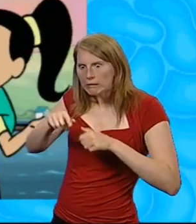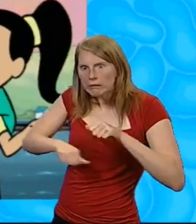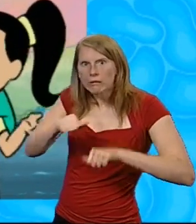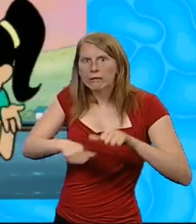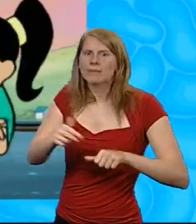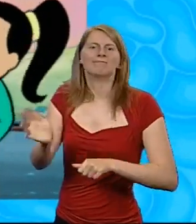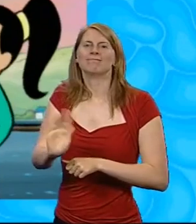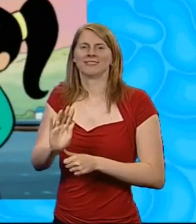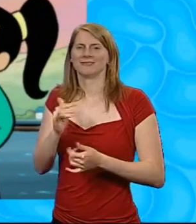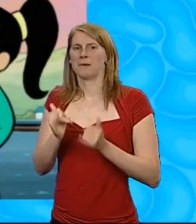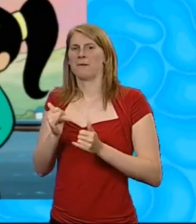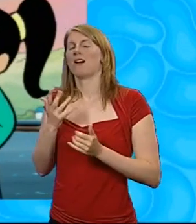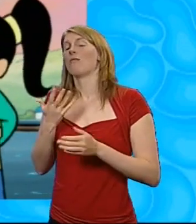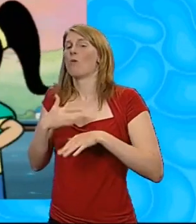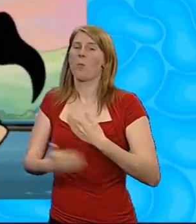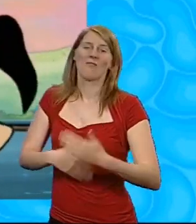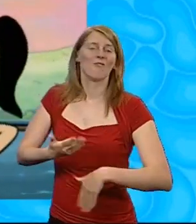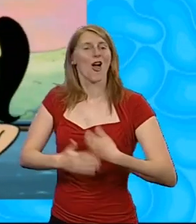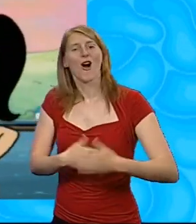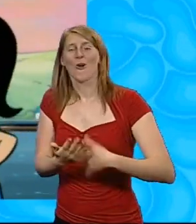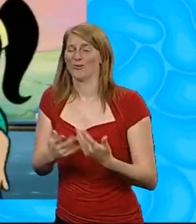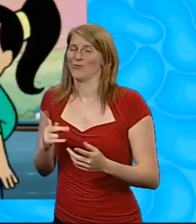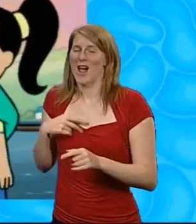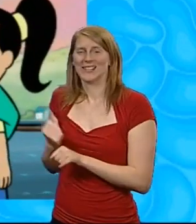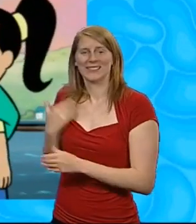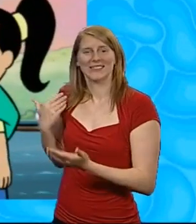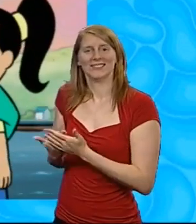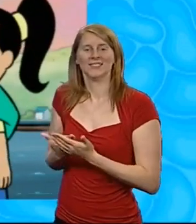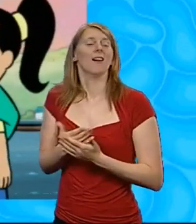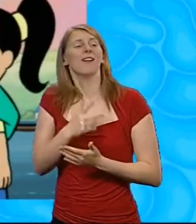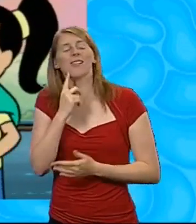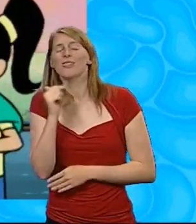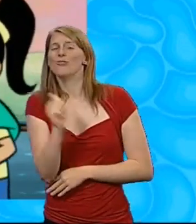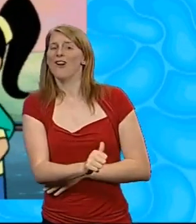you just have to go with the flow, like I do. I suppose you're right.